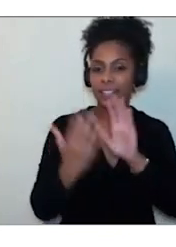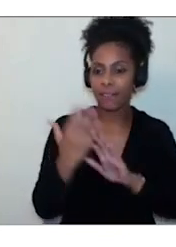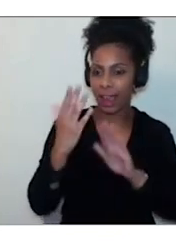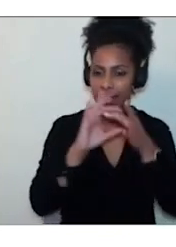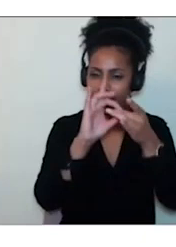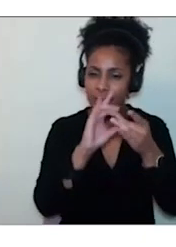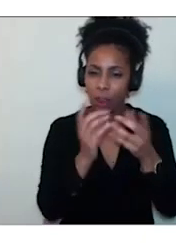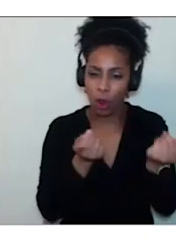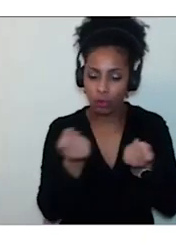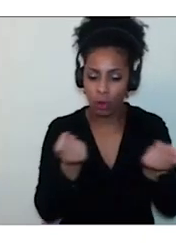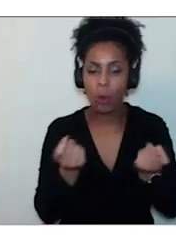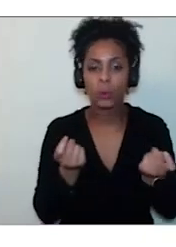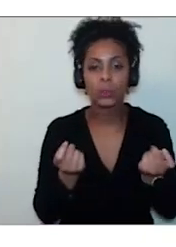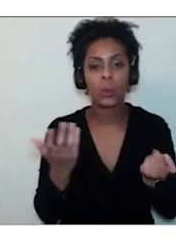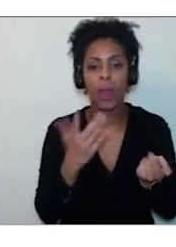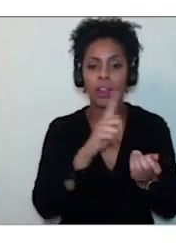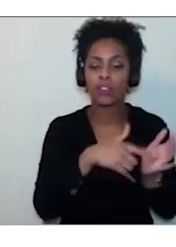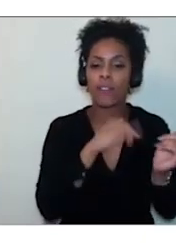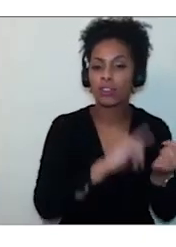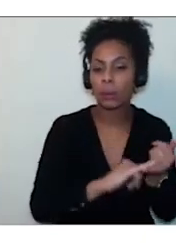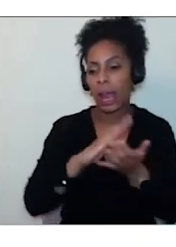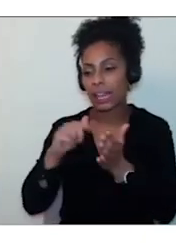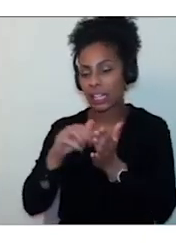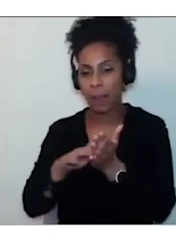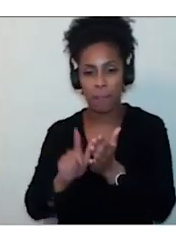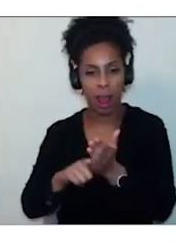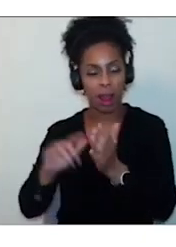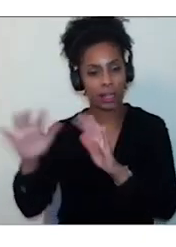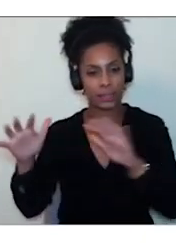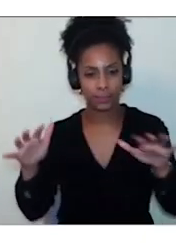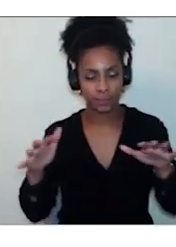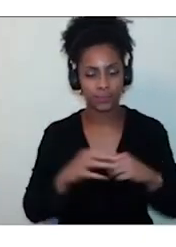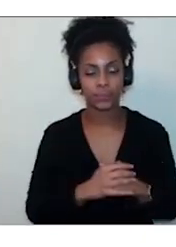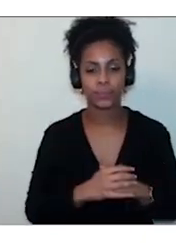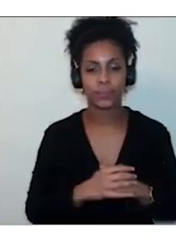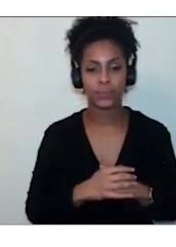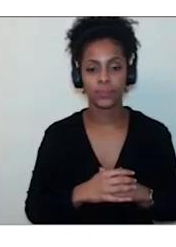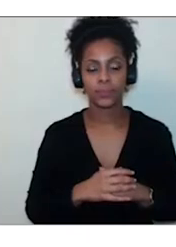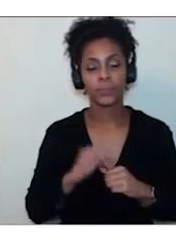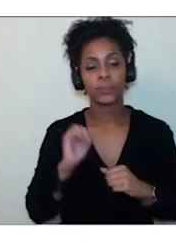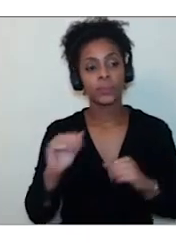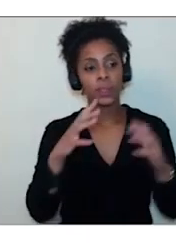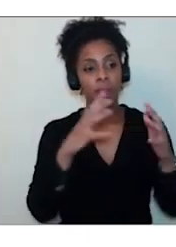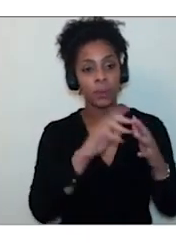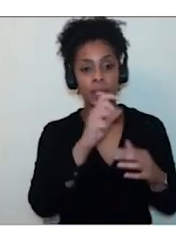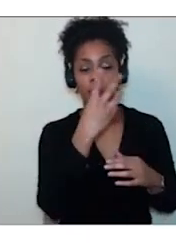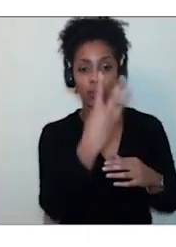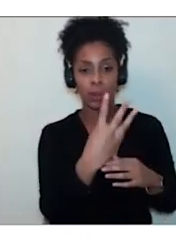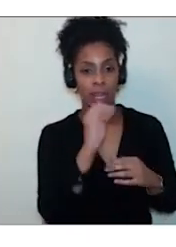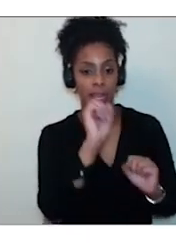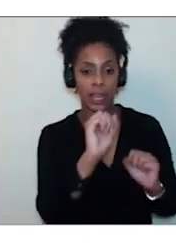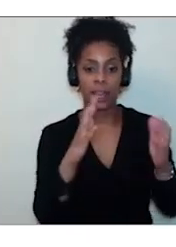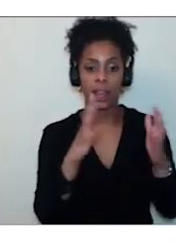and dynamic JavaScript. HTML is a normative reference for the W3C, WCAG, EPUB,